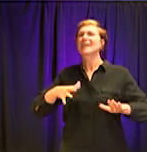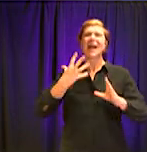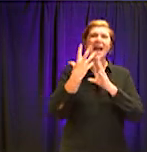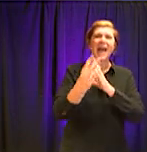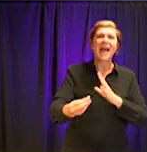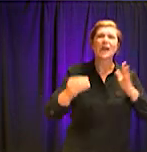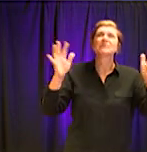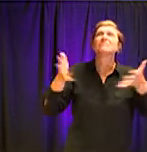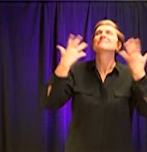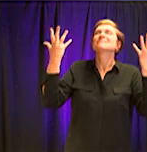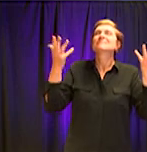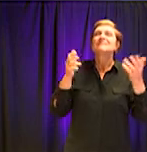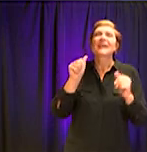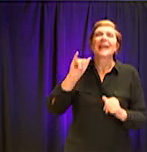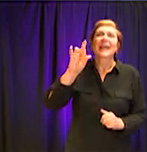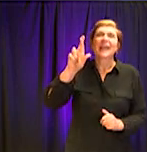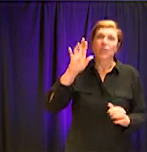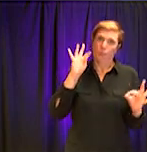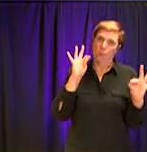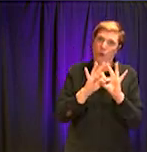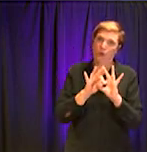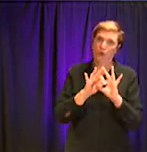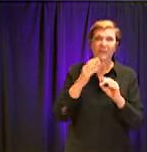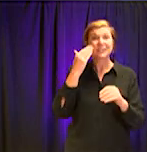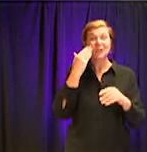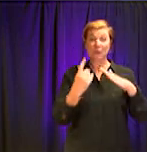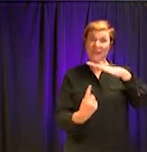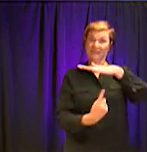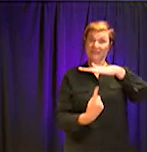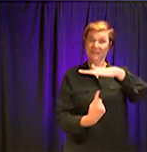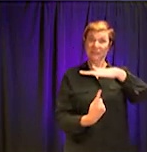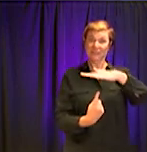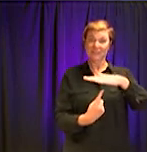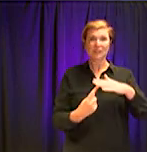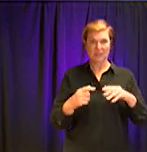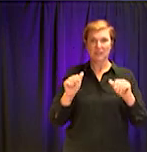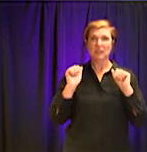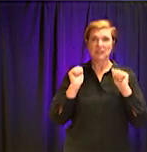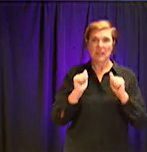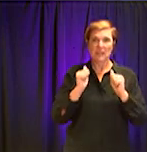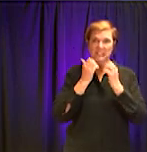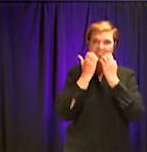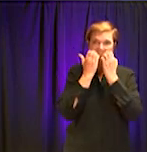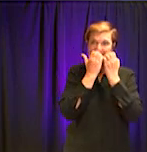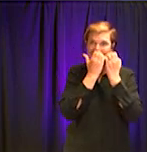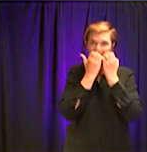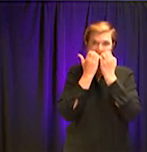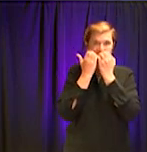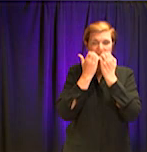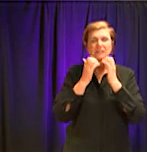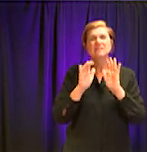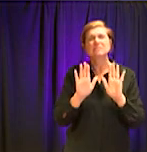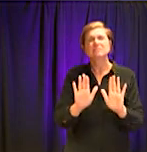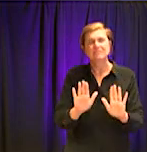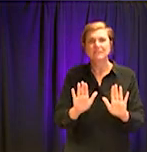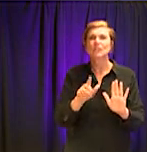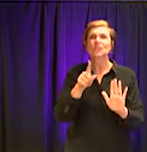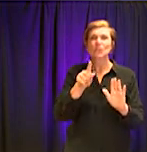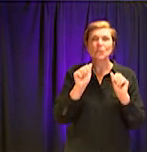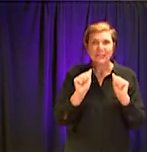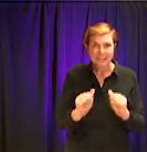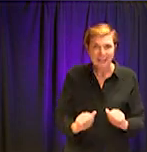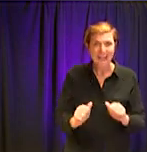air, this confinement is nerve-wracking. And I think as long as you have appropriate physical